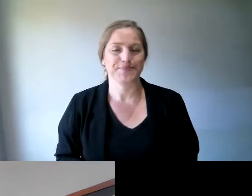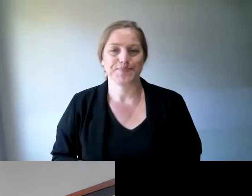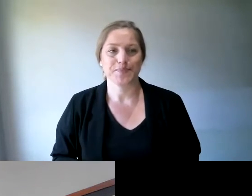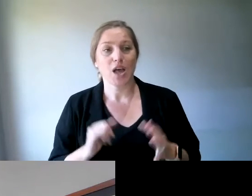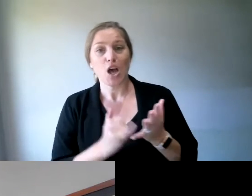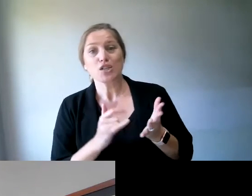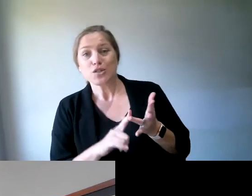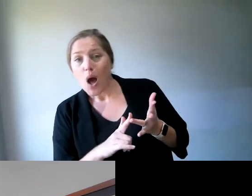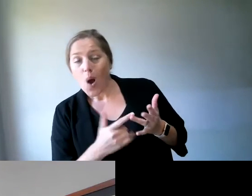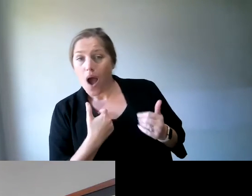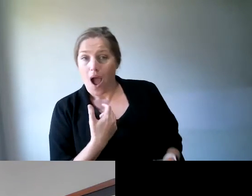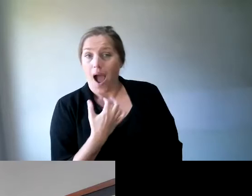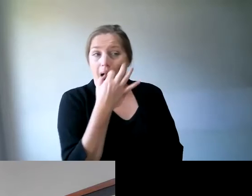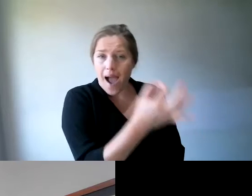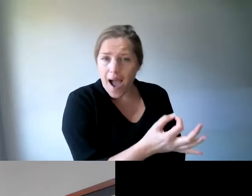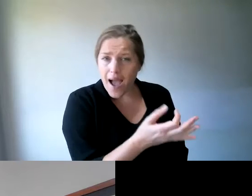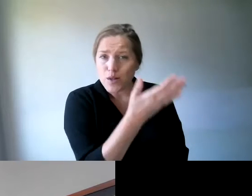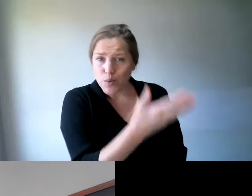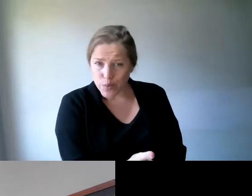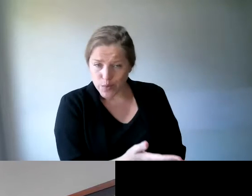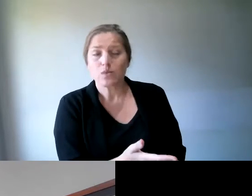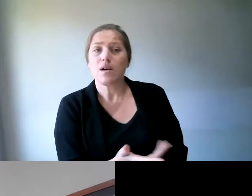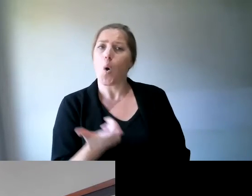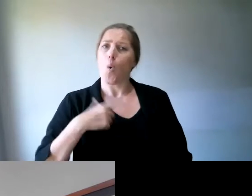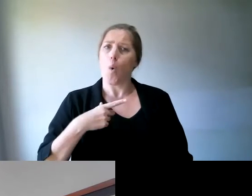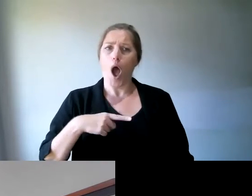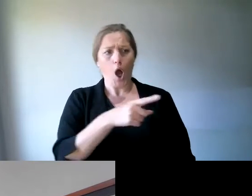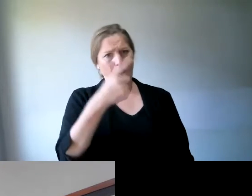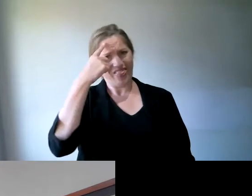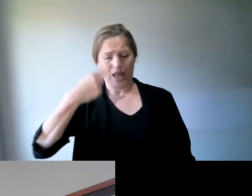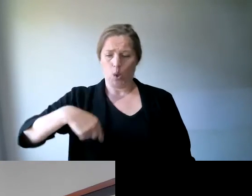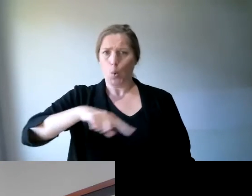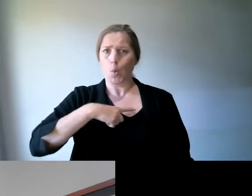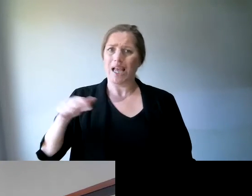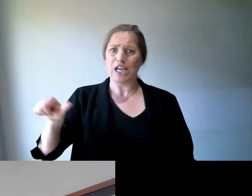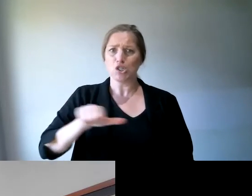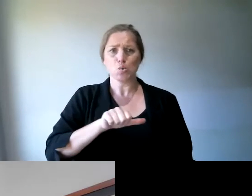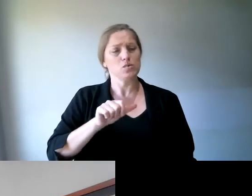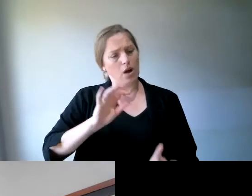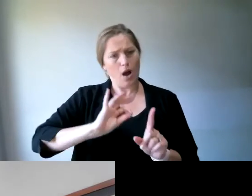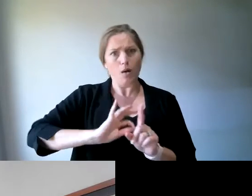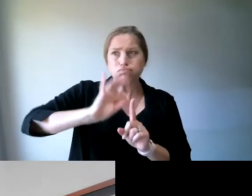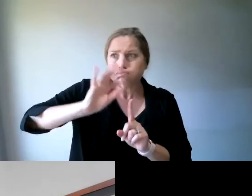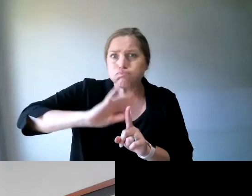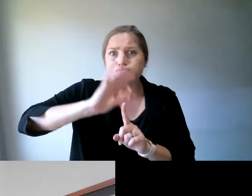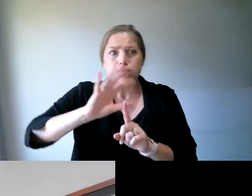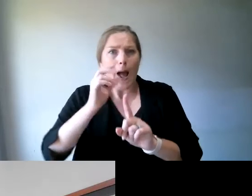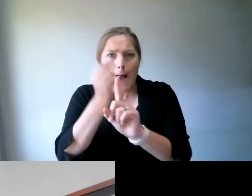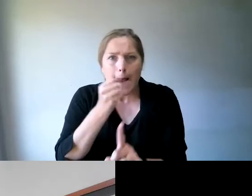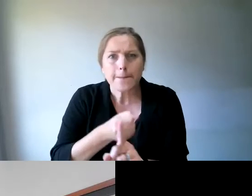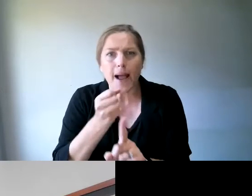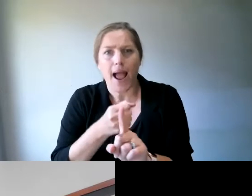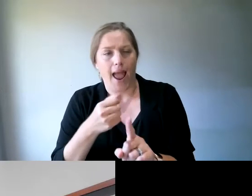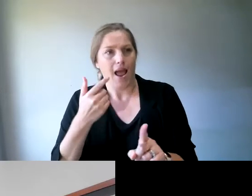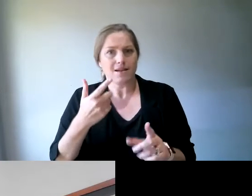I guess, is why is it a good idea for us to be ramping up our campaign activities now? We've got the election coming up in May. Why